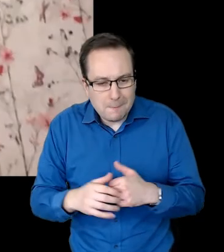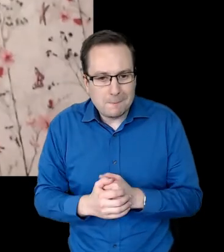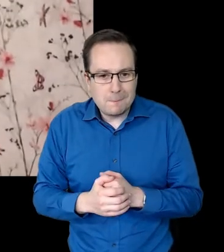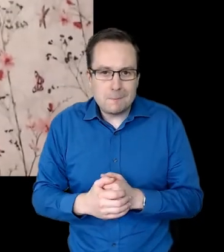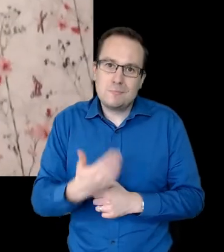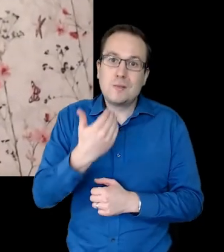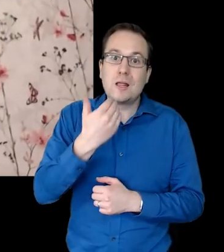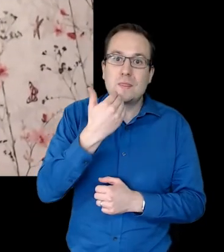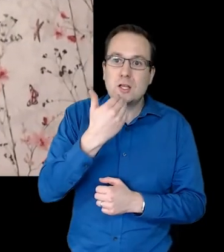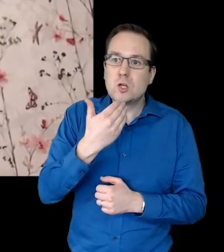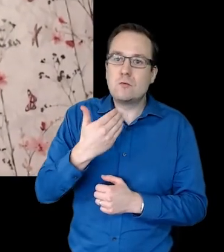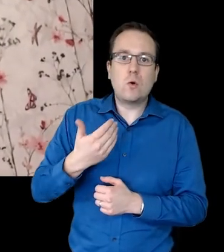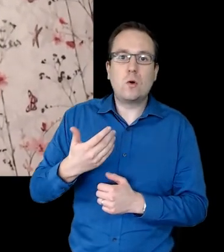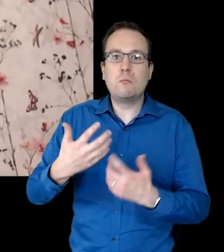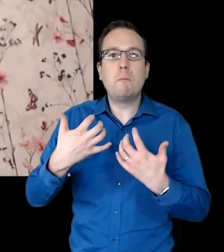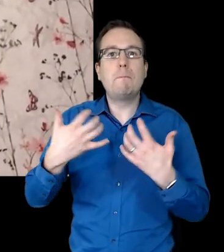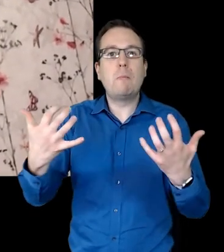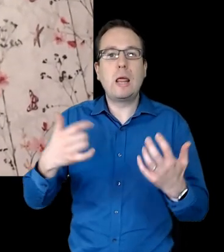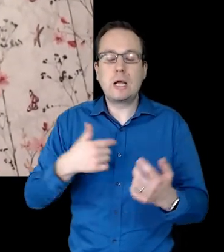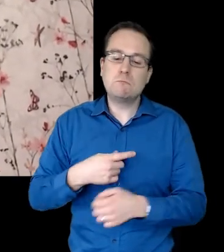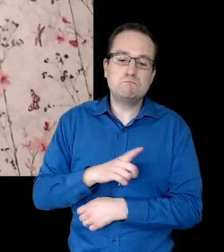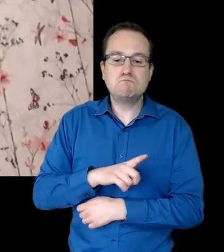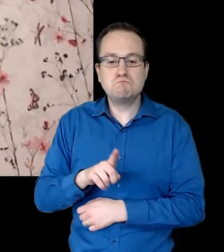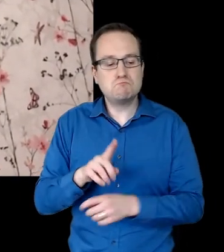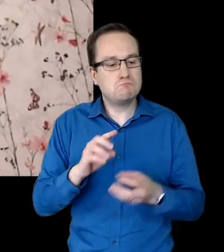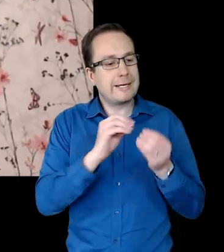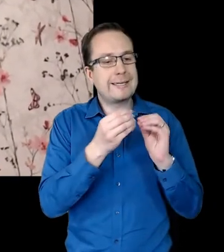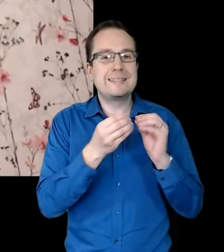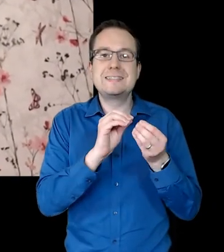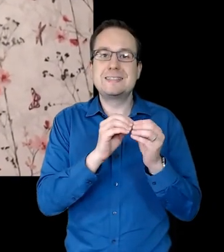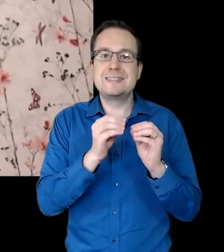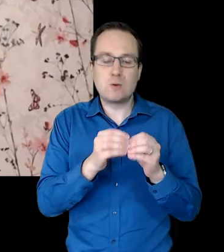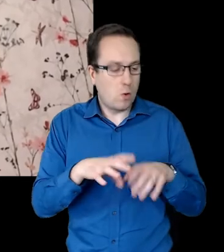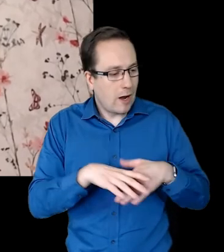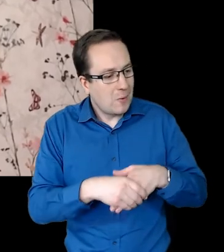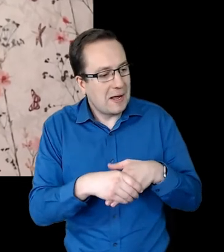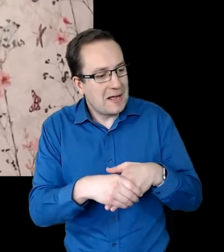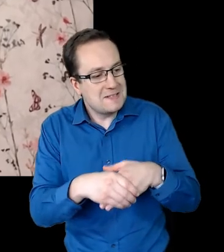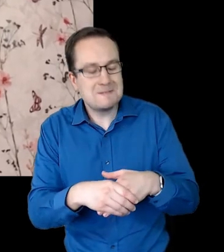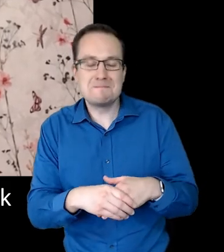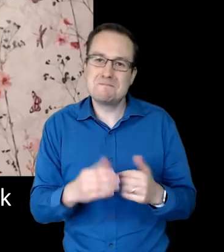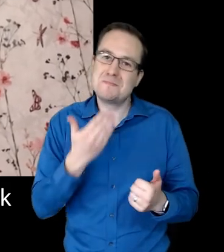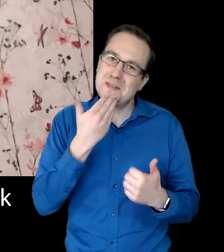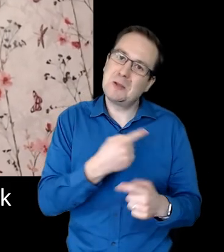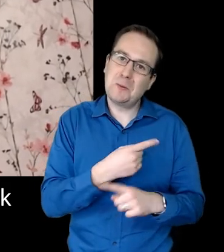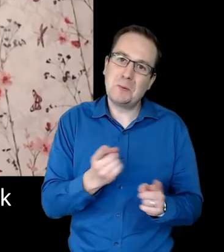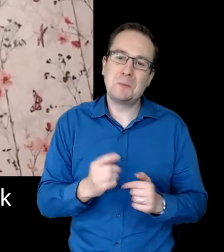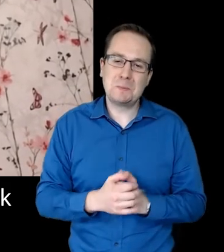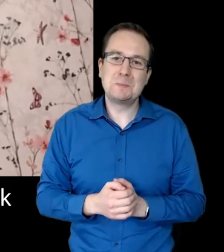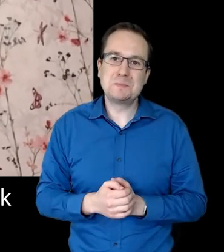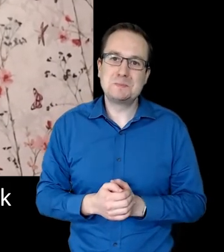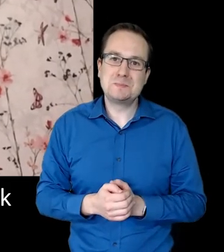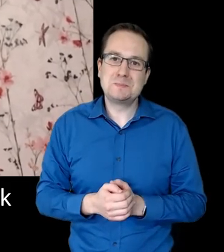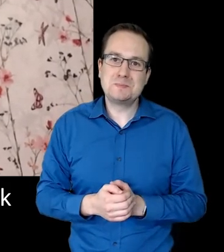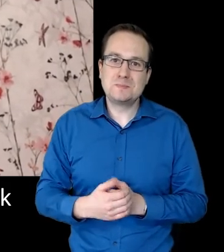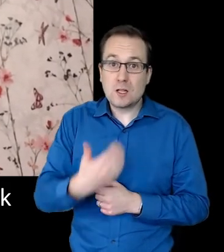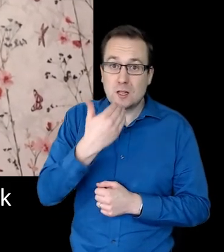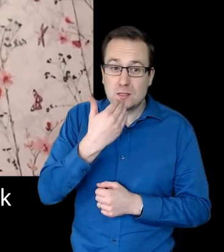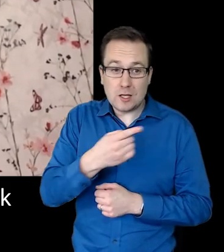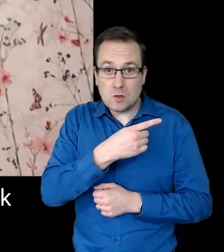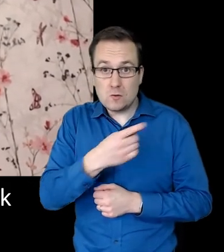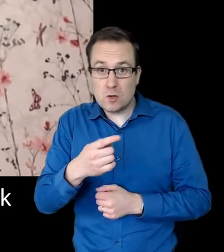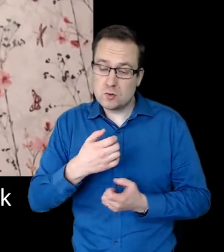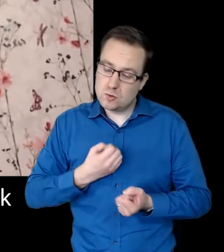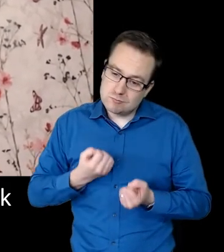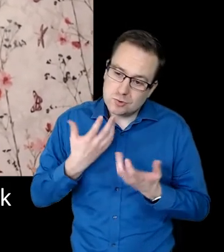you for kissing in public and holding hands in the street. Thank you to the ones who share their